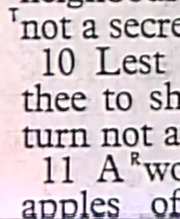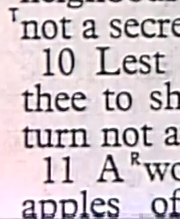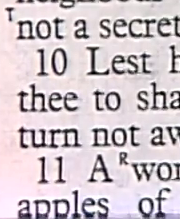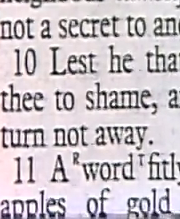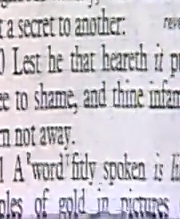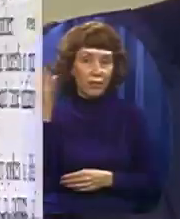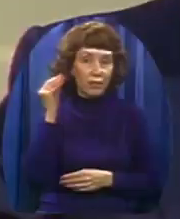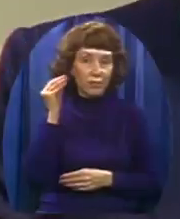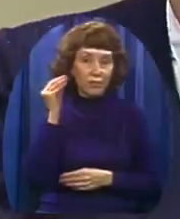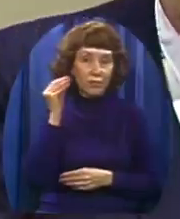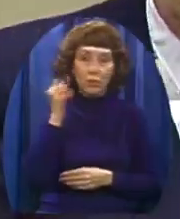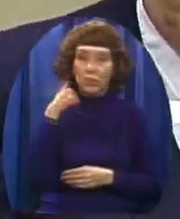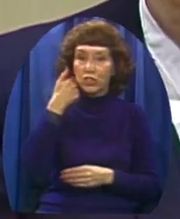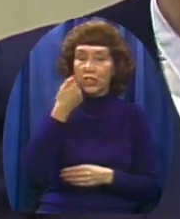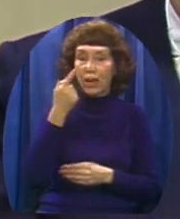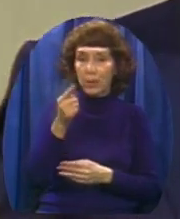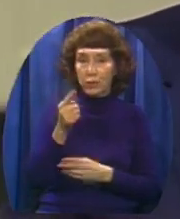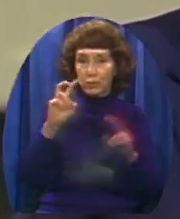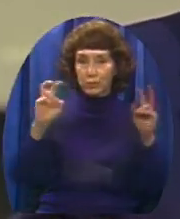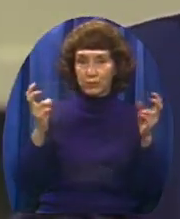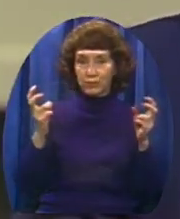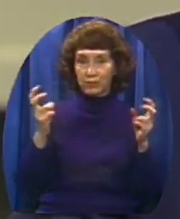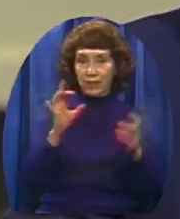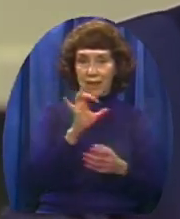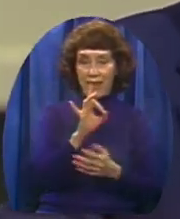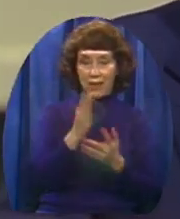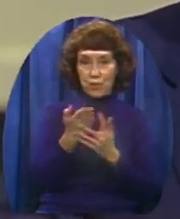away Now these are verses 8 through 10